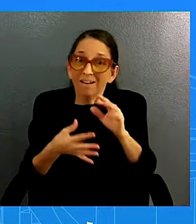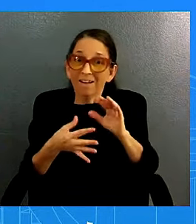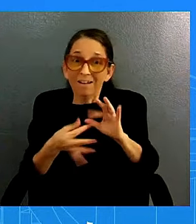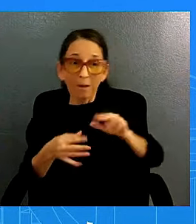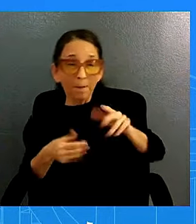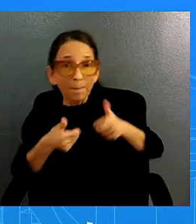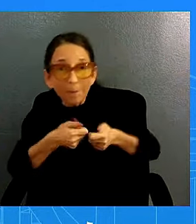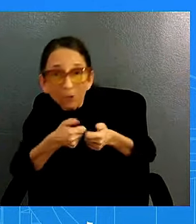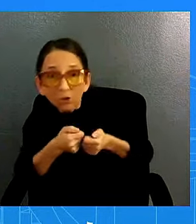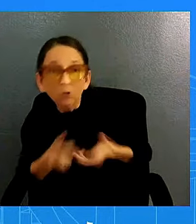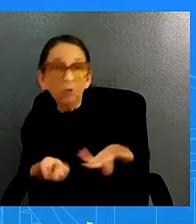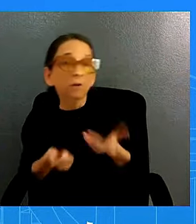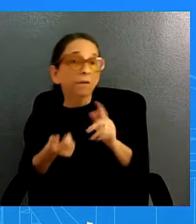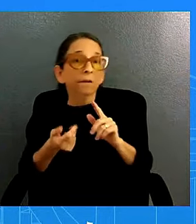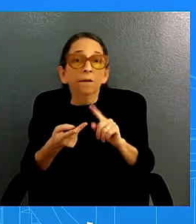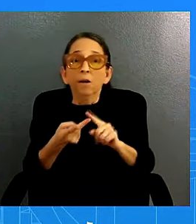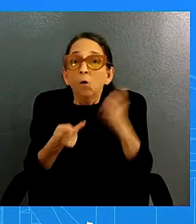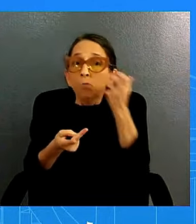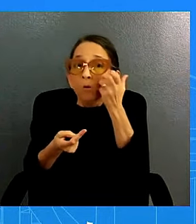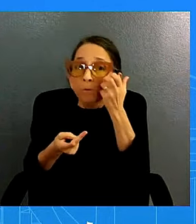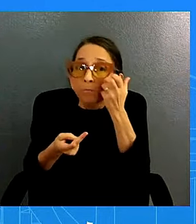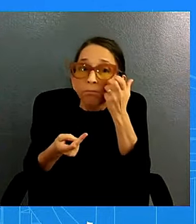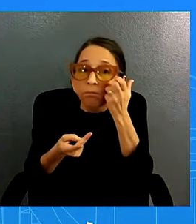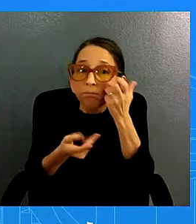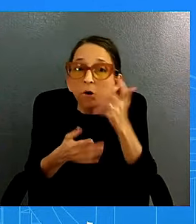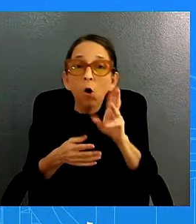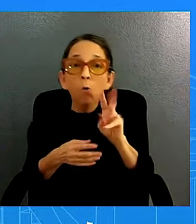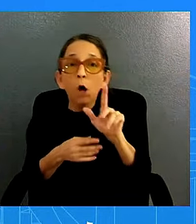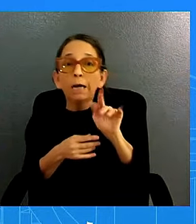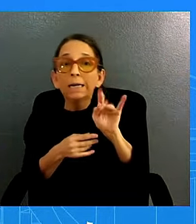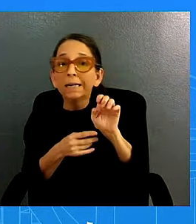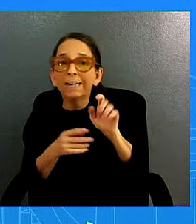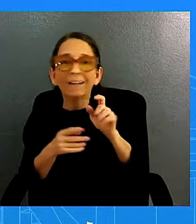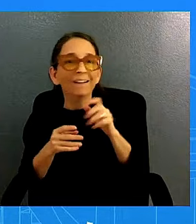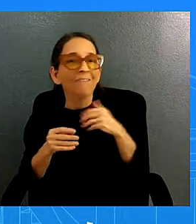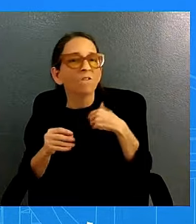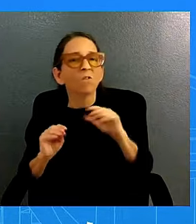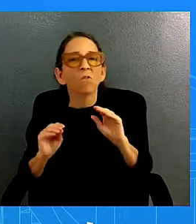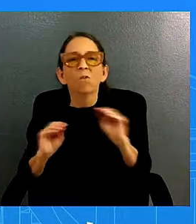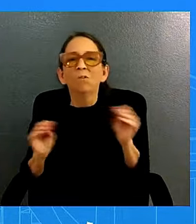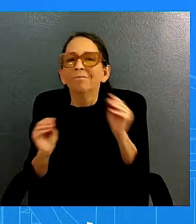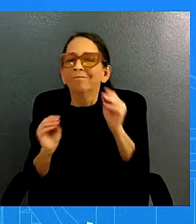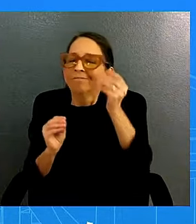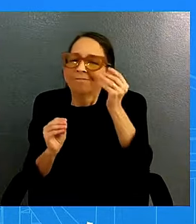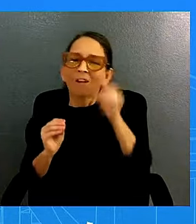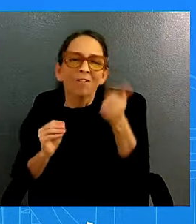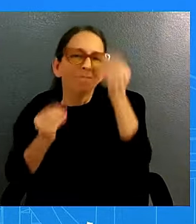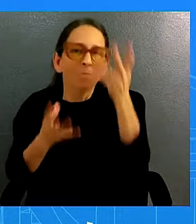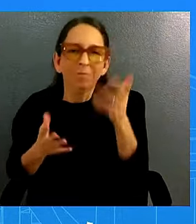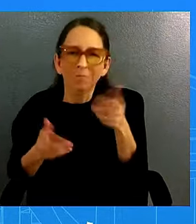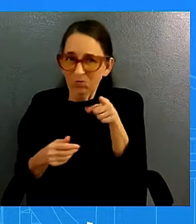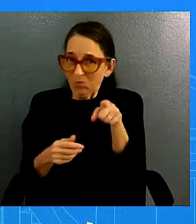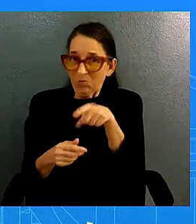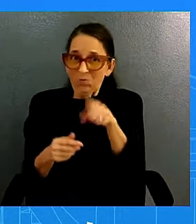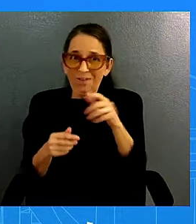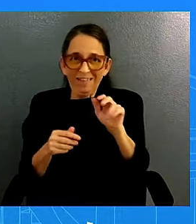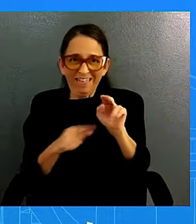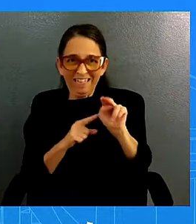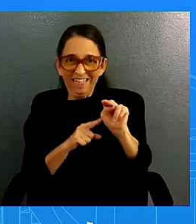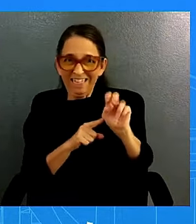share beyond here from here you heard from my nsc colleague directly as well i just don't have anything else to share um